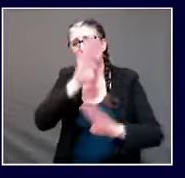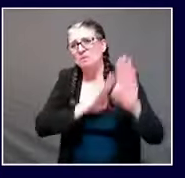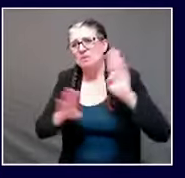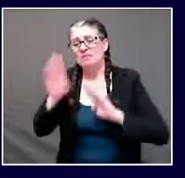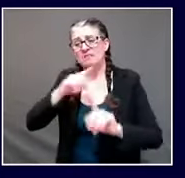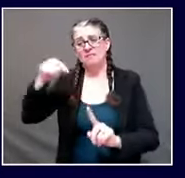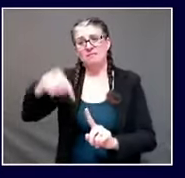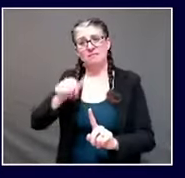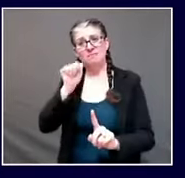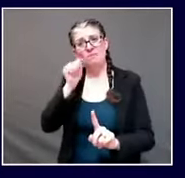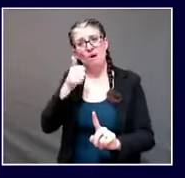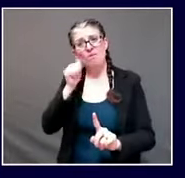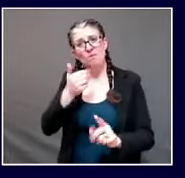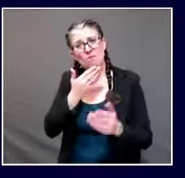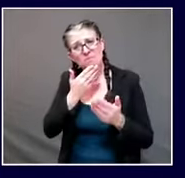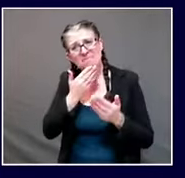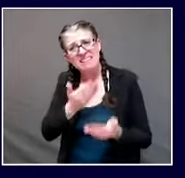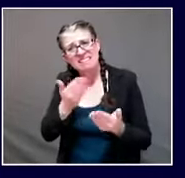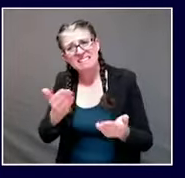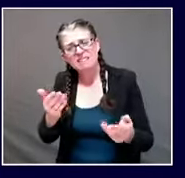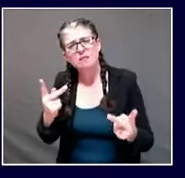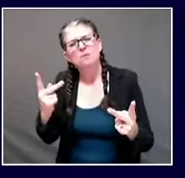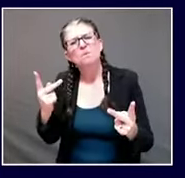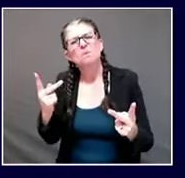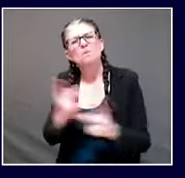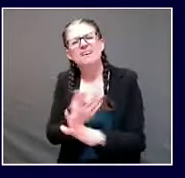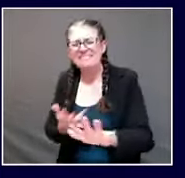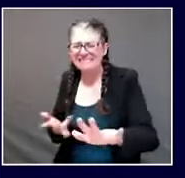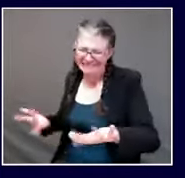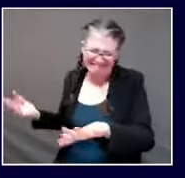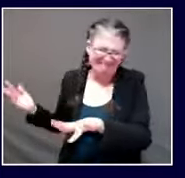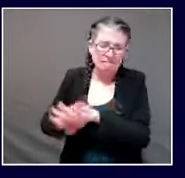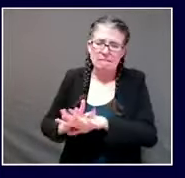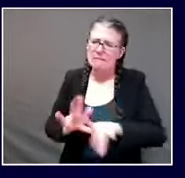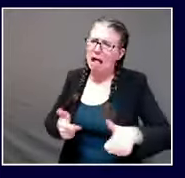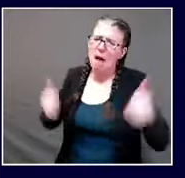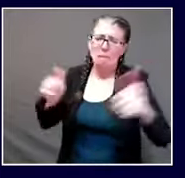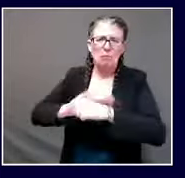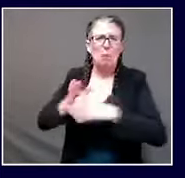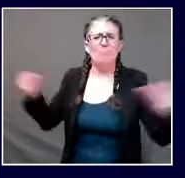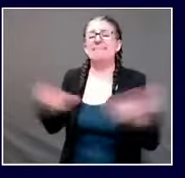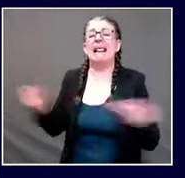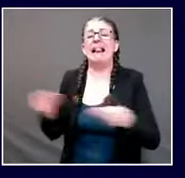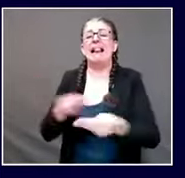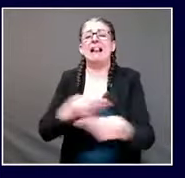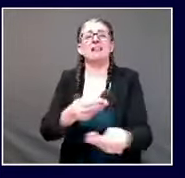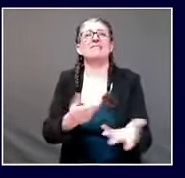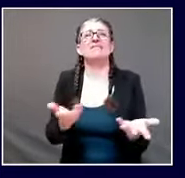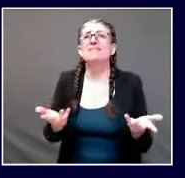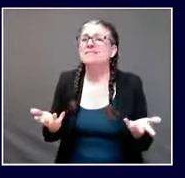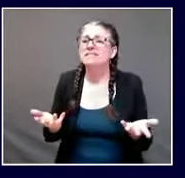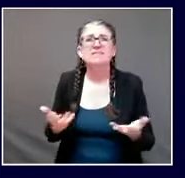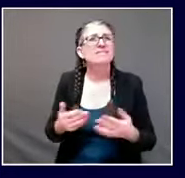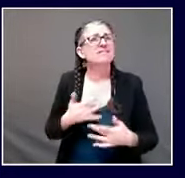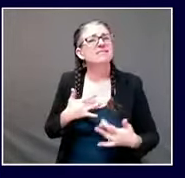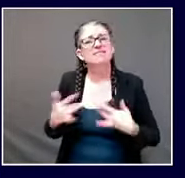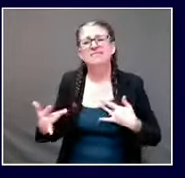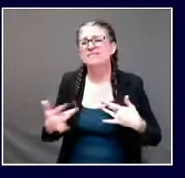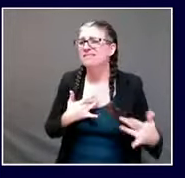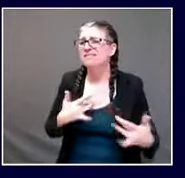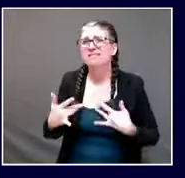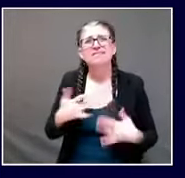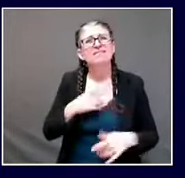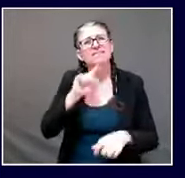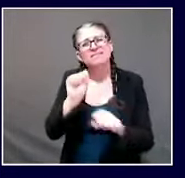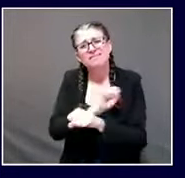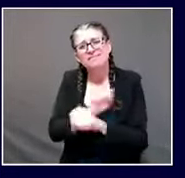These figures we hear every day are not mere numbers on a page. The sick and dying, the desperately ill people, and their lives